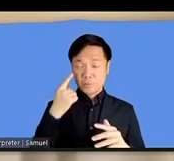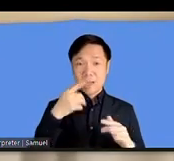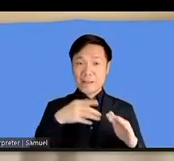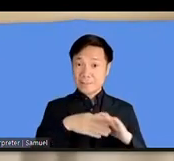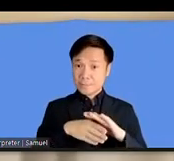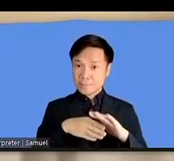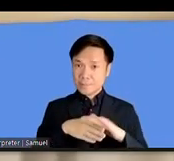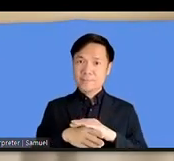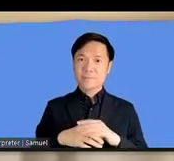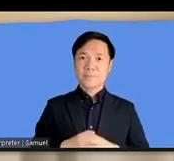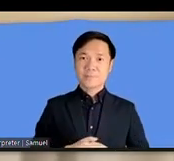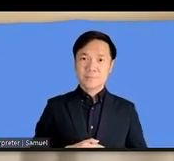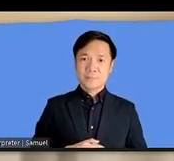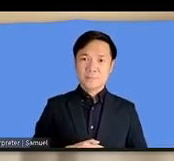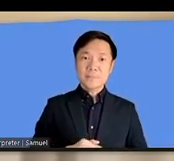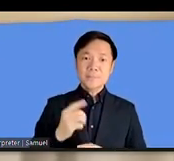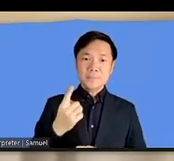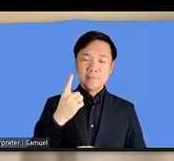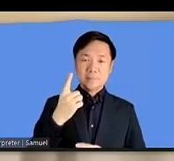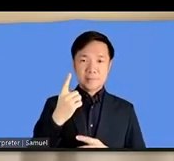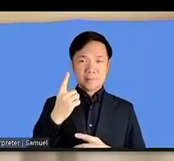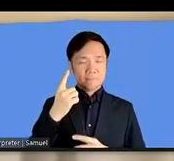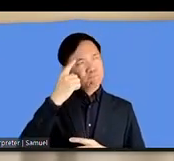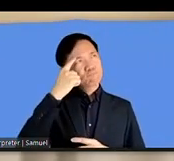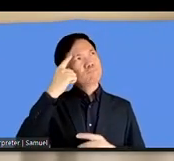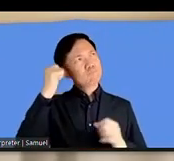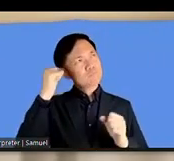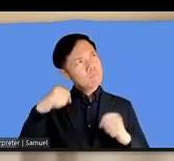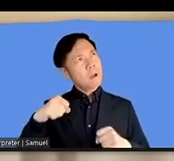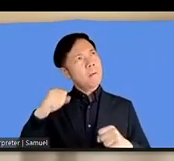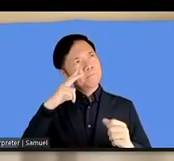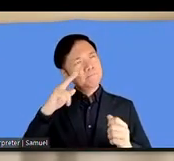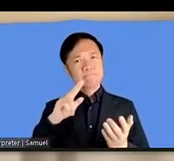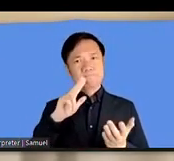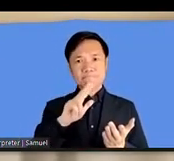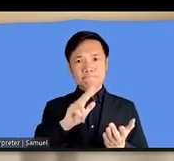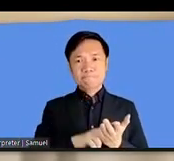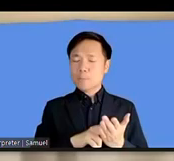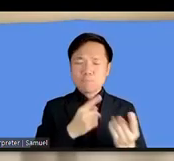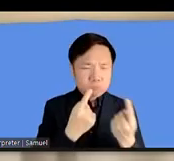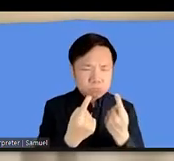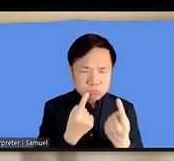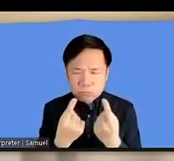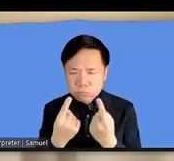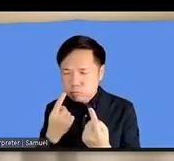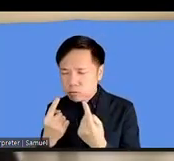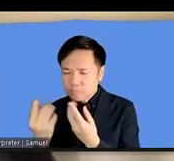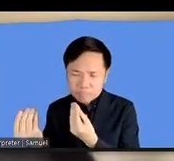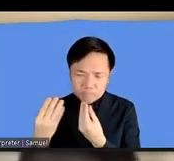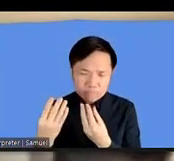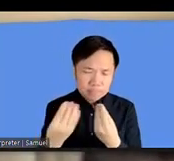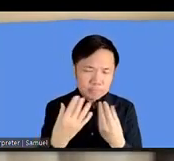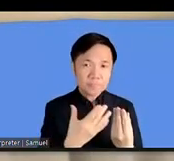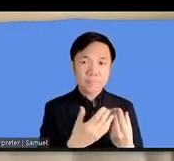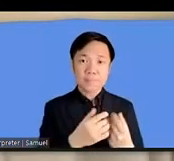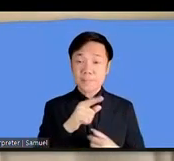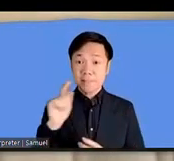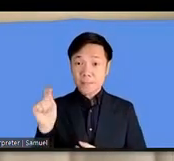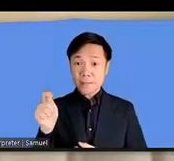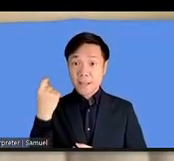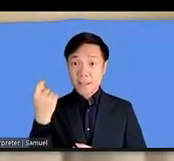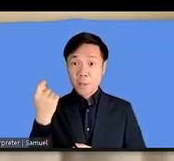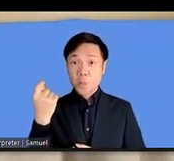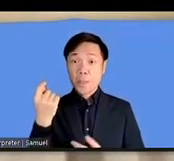of the realizations that we came to get through the focus of discussions was that, yes, like in Kenya, we have our standards on